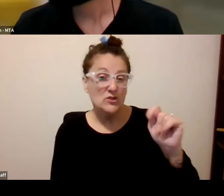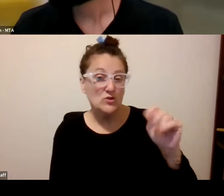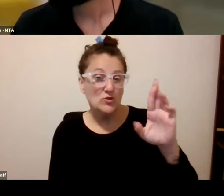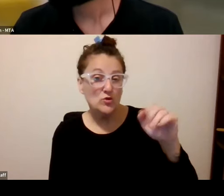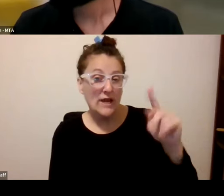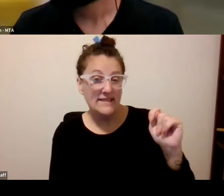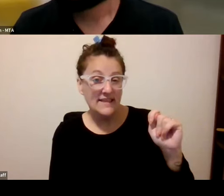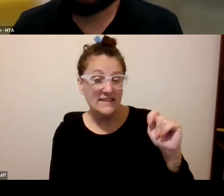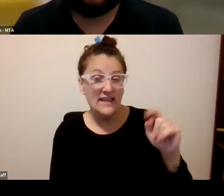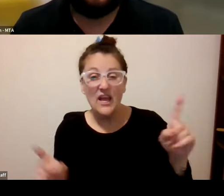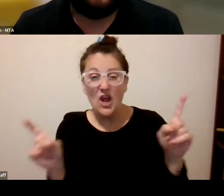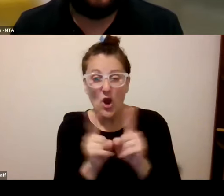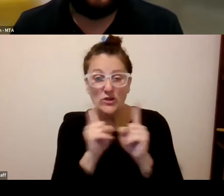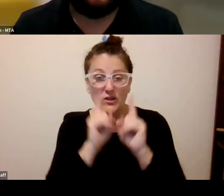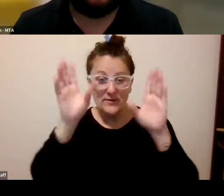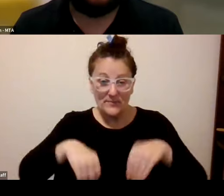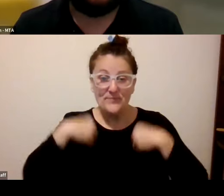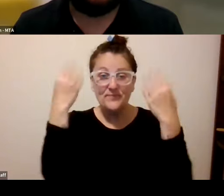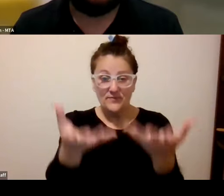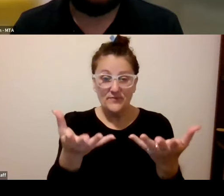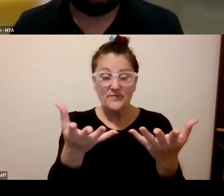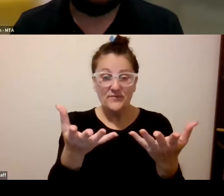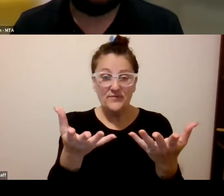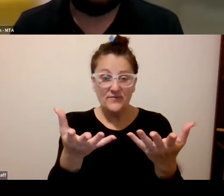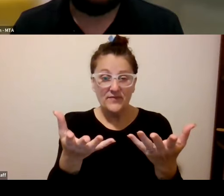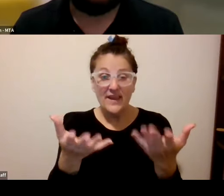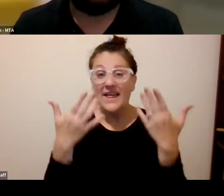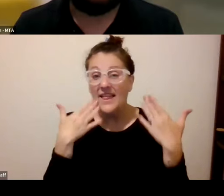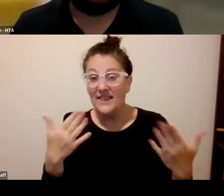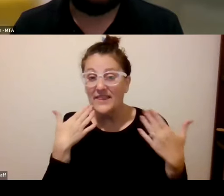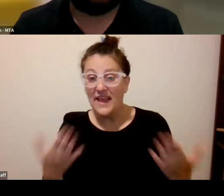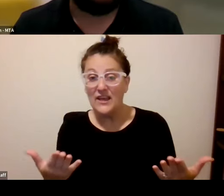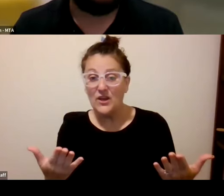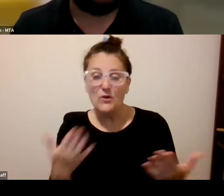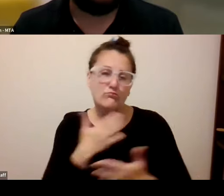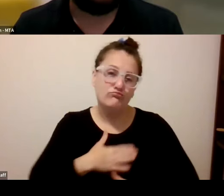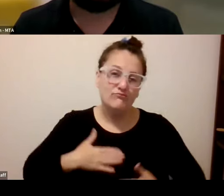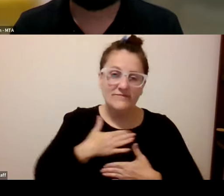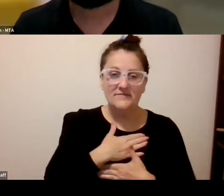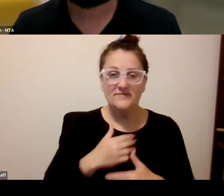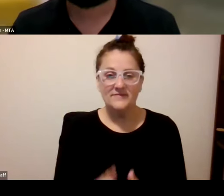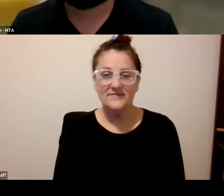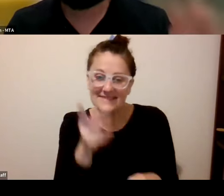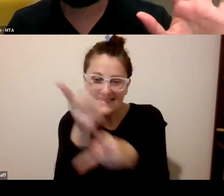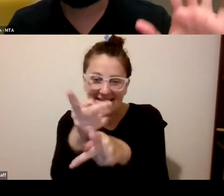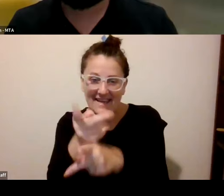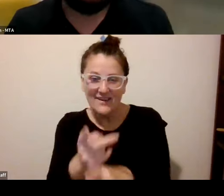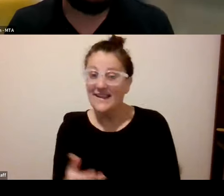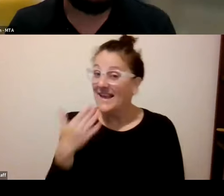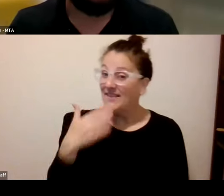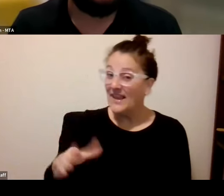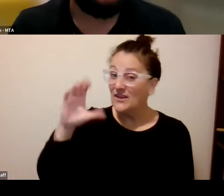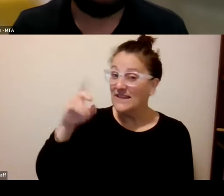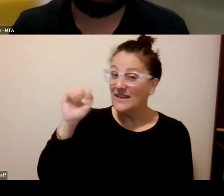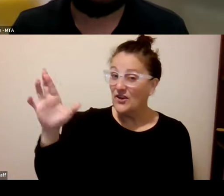it will all be coming in the materials you get in a couple of days from us so thank you both for joining us appreciate it take care thank you senator